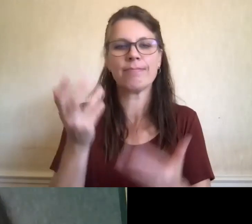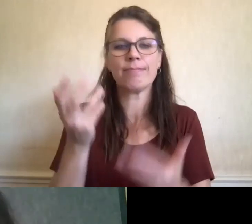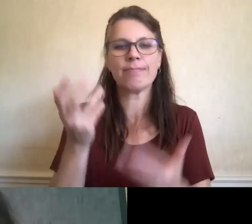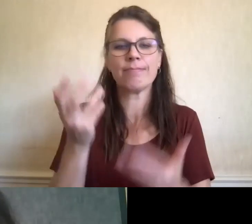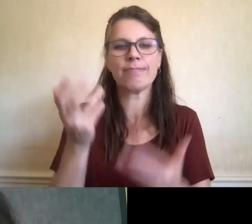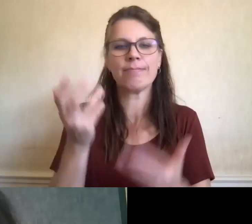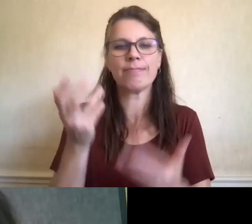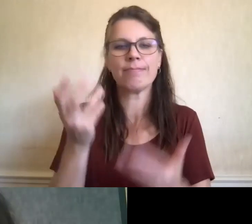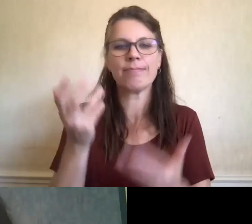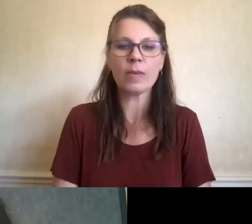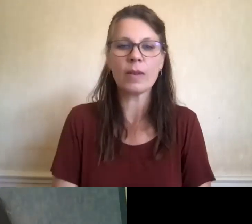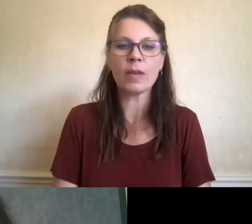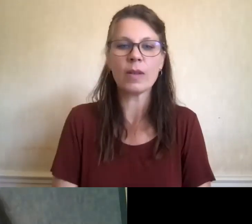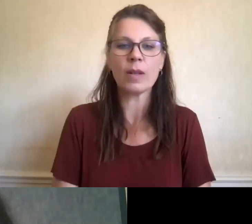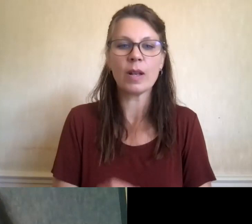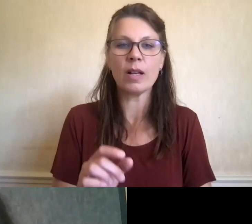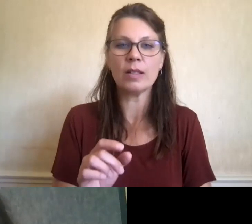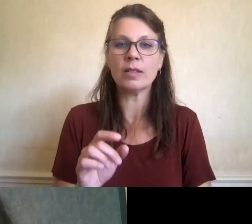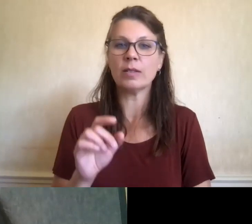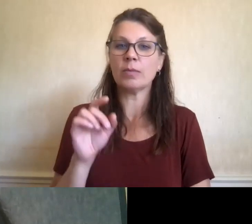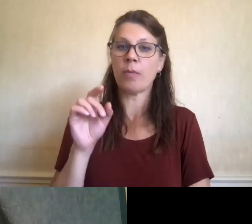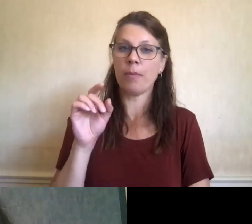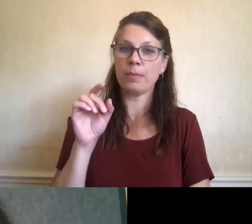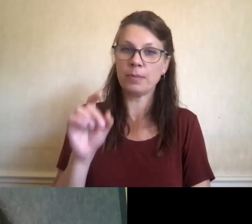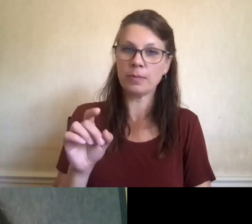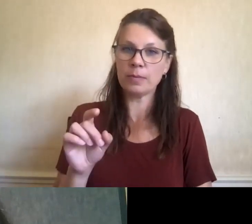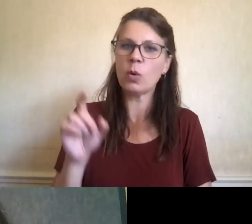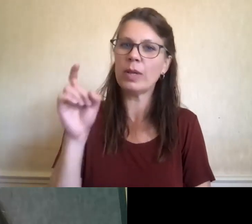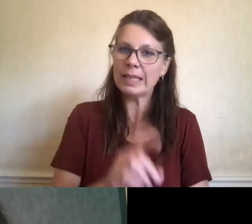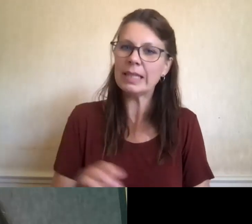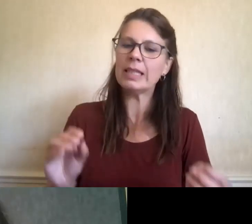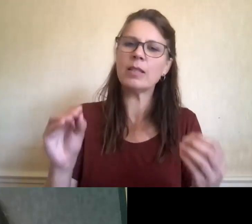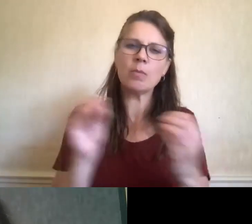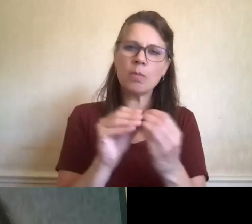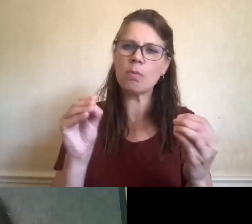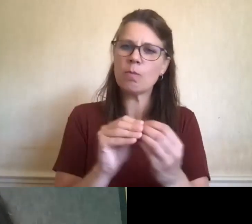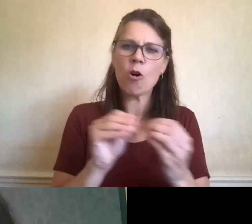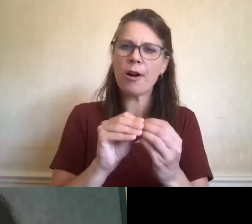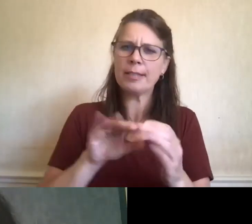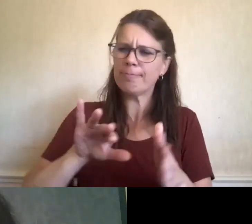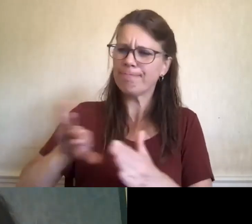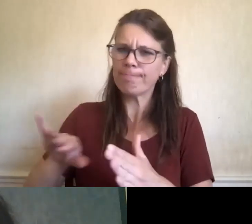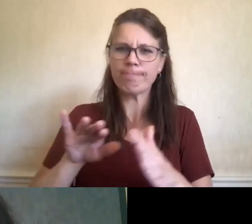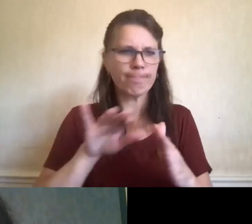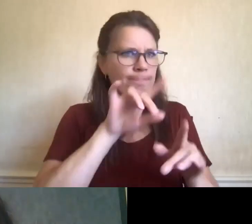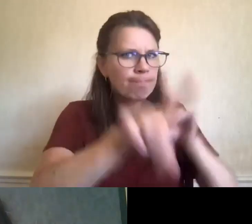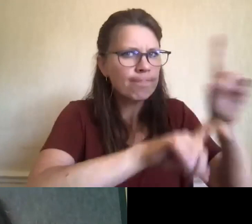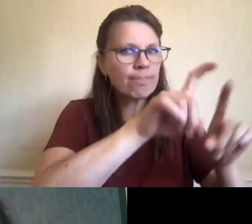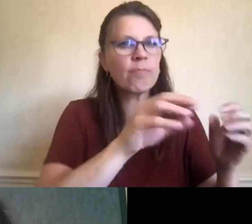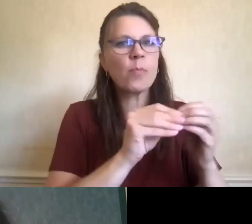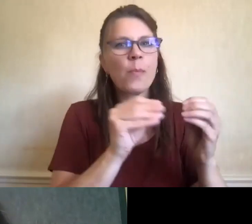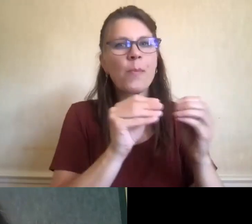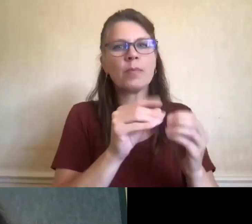learn from indigenous peoples, from knowledge keepers and elders, and reimagine our shoreline where